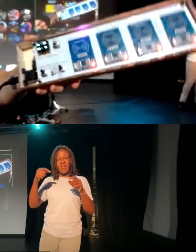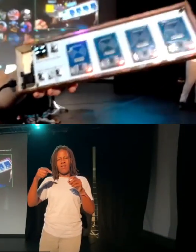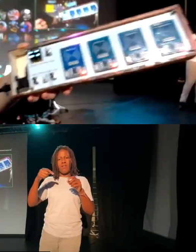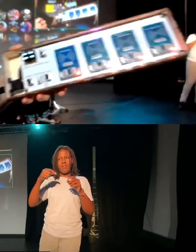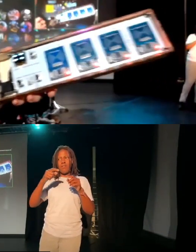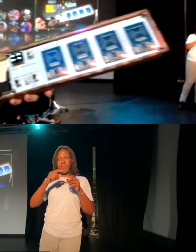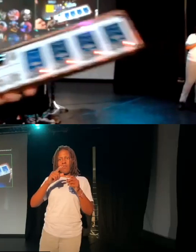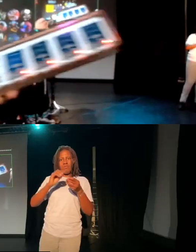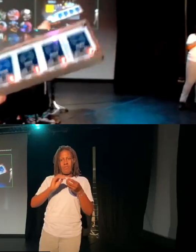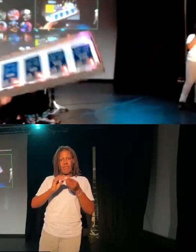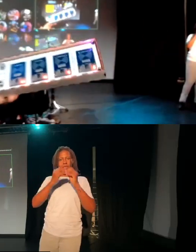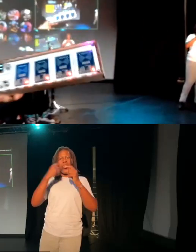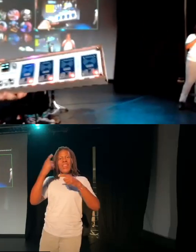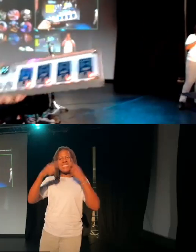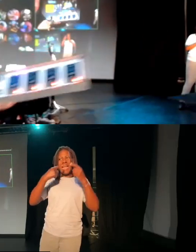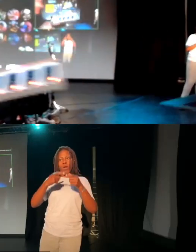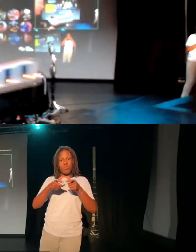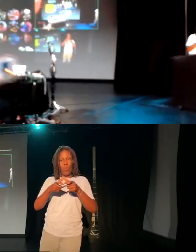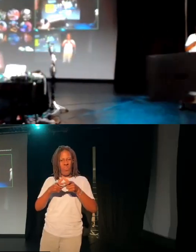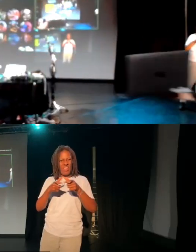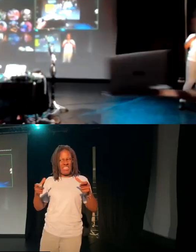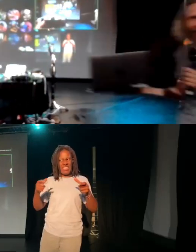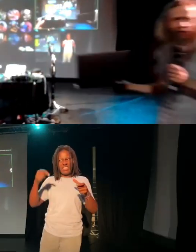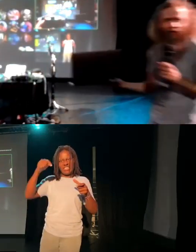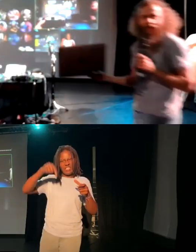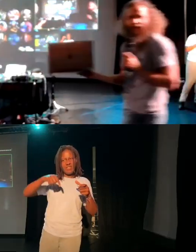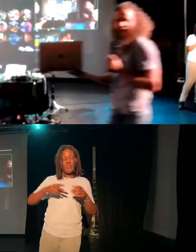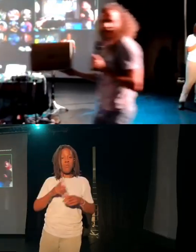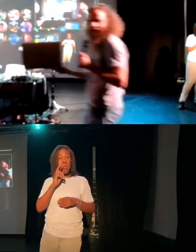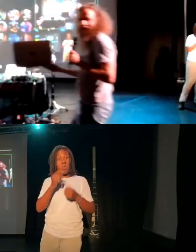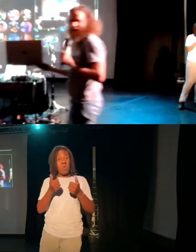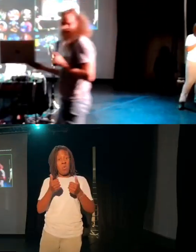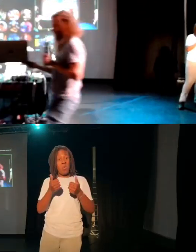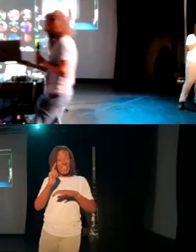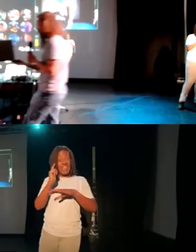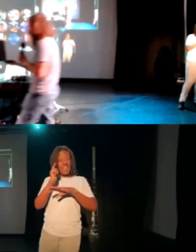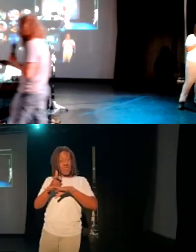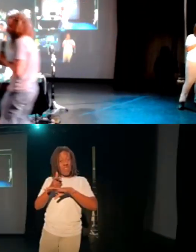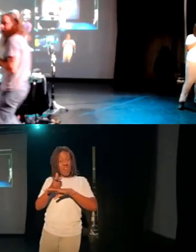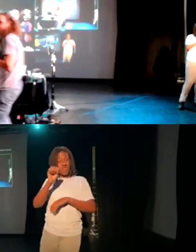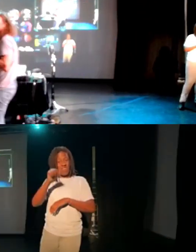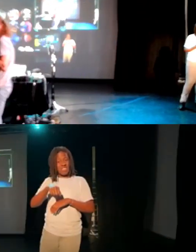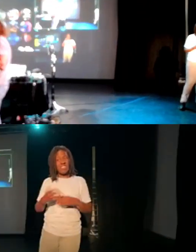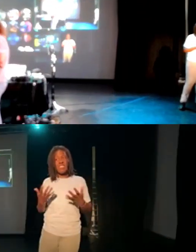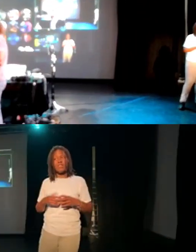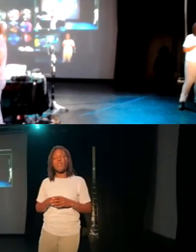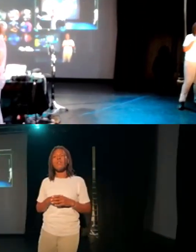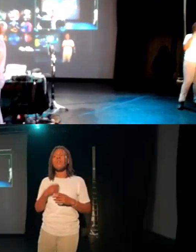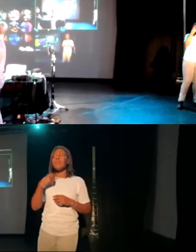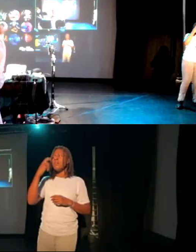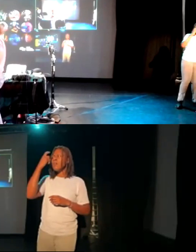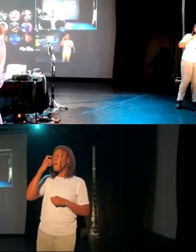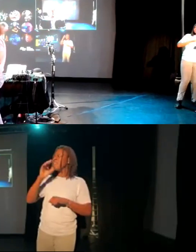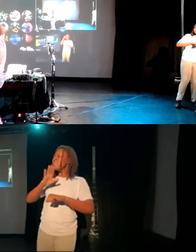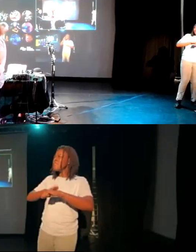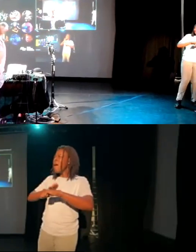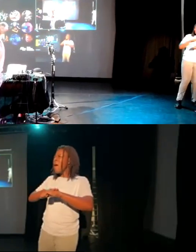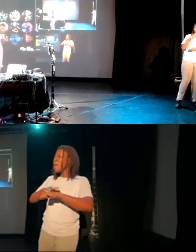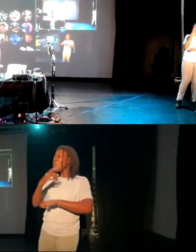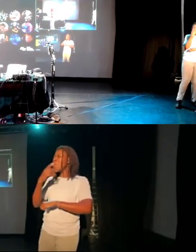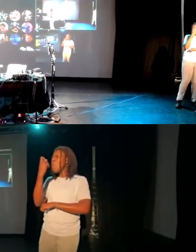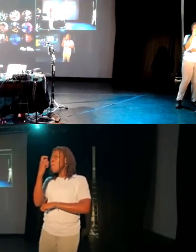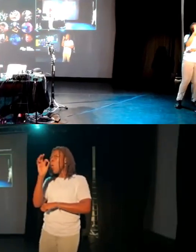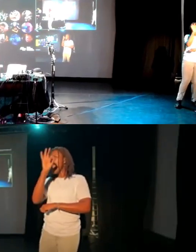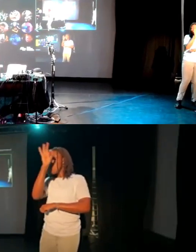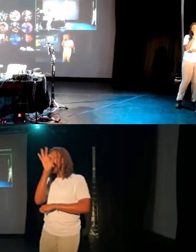great. It's great. Yeah. Fabulous. Excellent. How are we doing for time? wonder, because I think we have, do we have another question in the